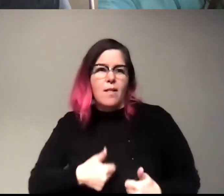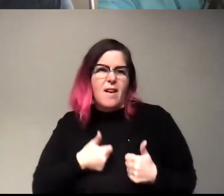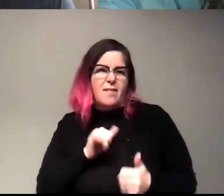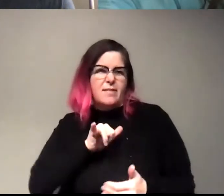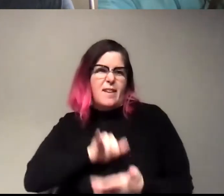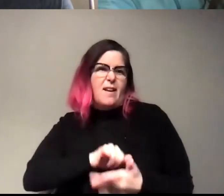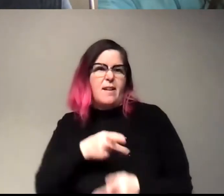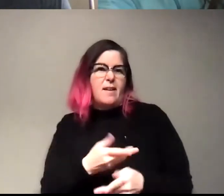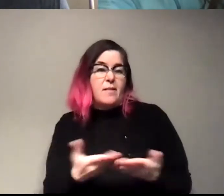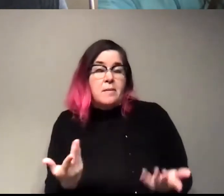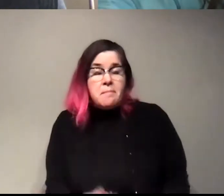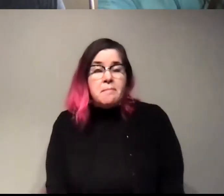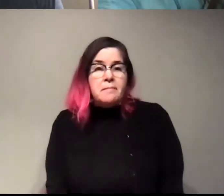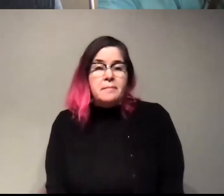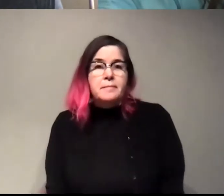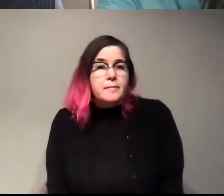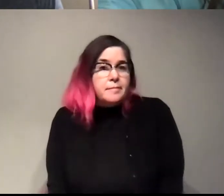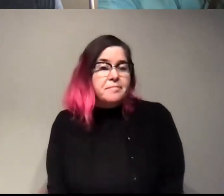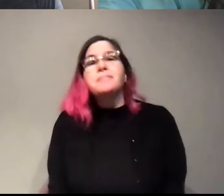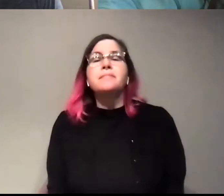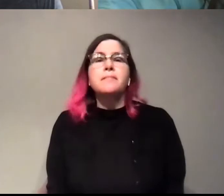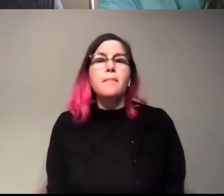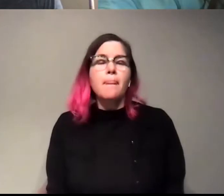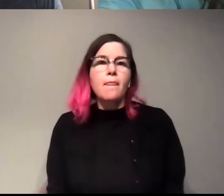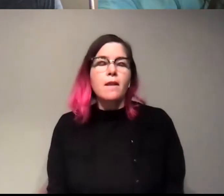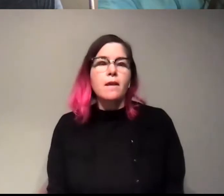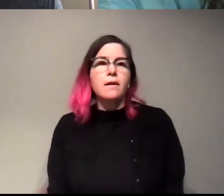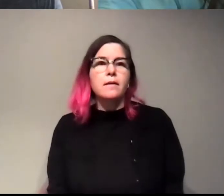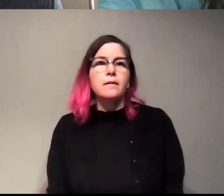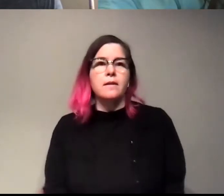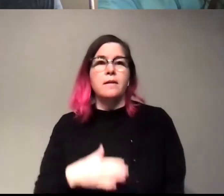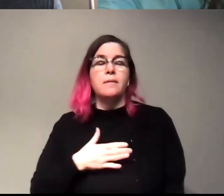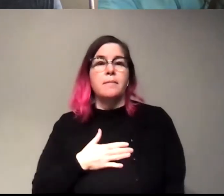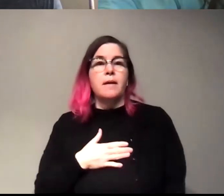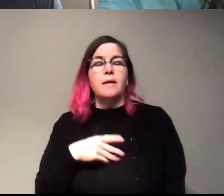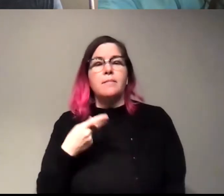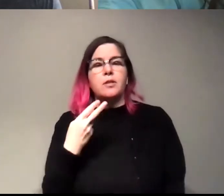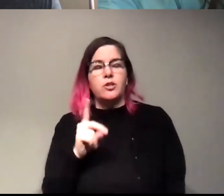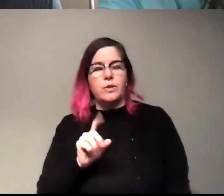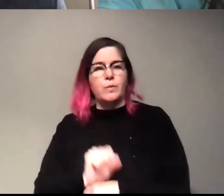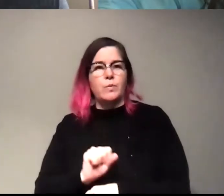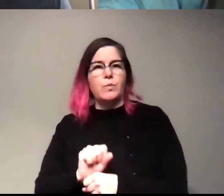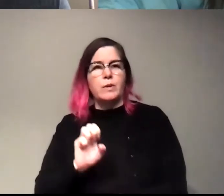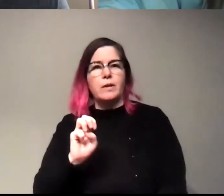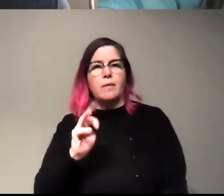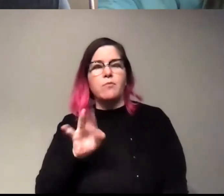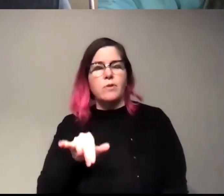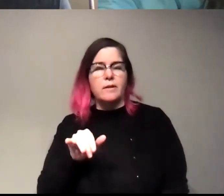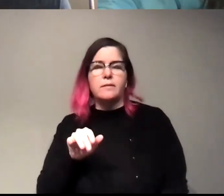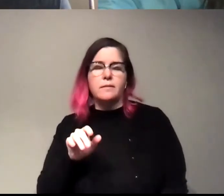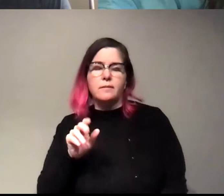So yeah, and yeah, I did my PhD at Emory University in Atlanta,